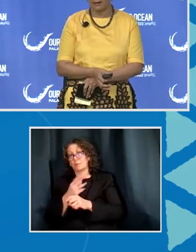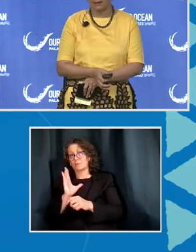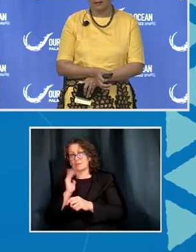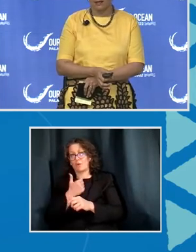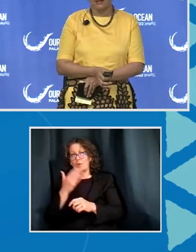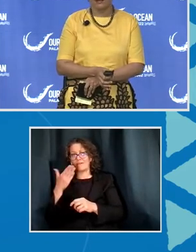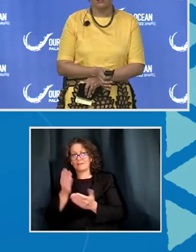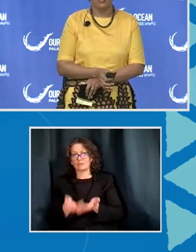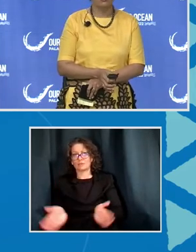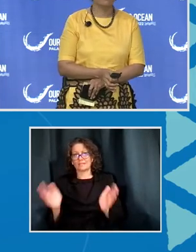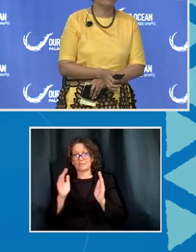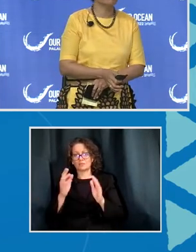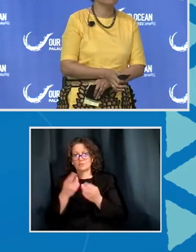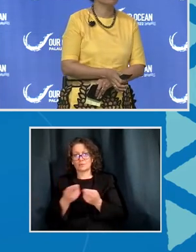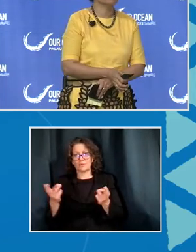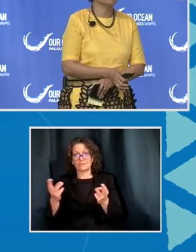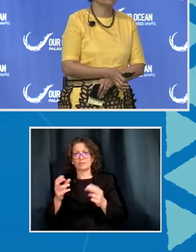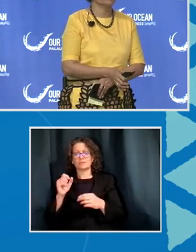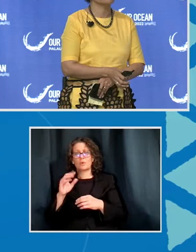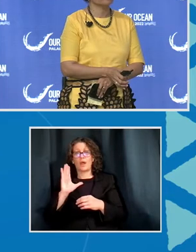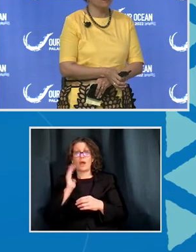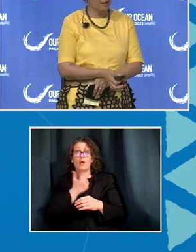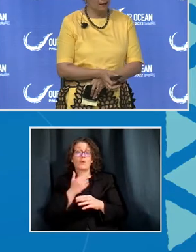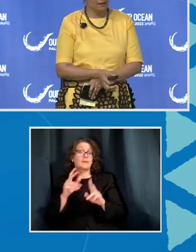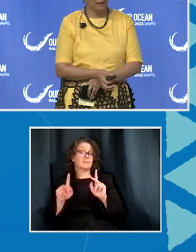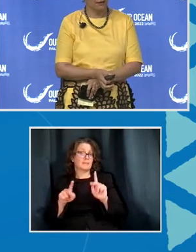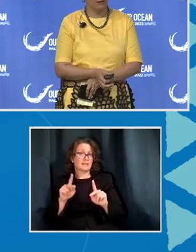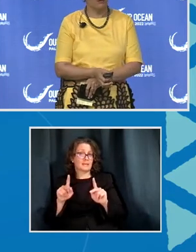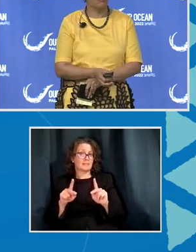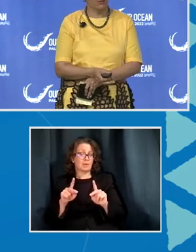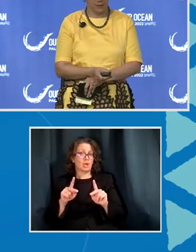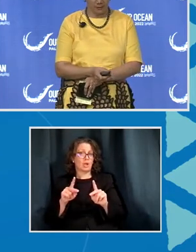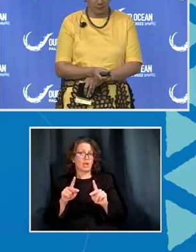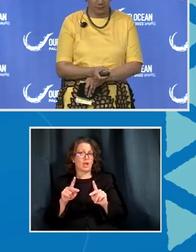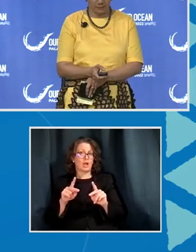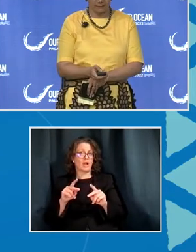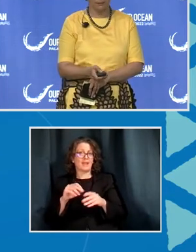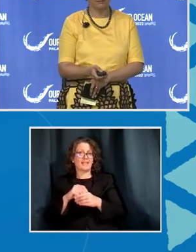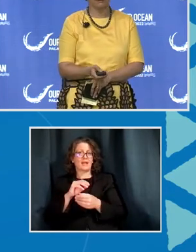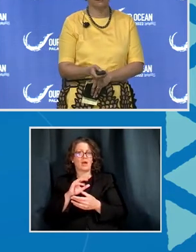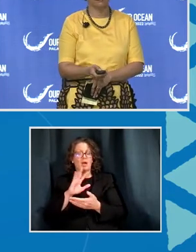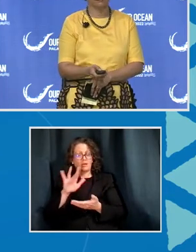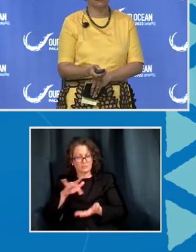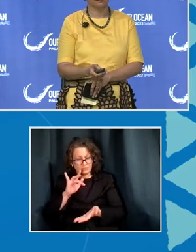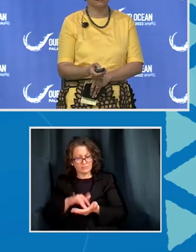So our people are at the heart of what we do.